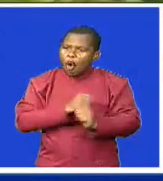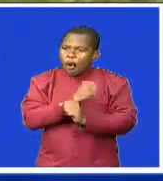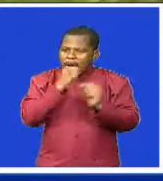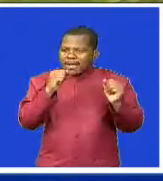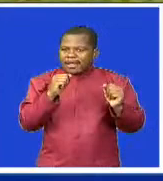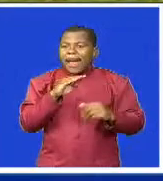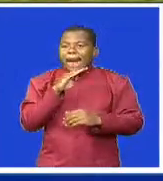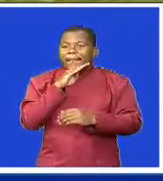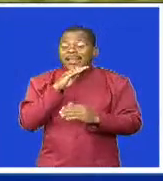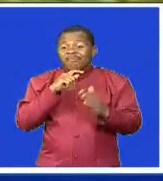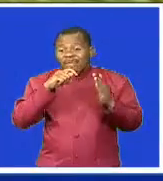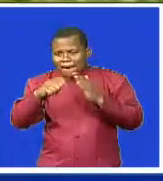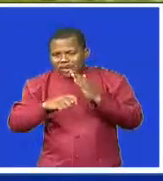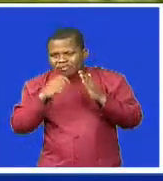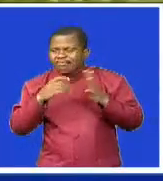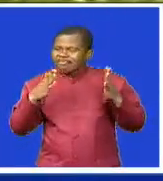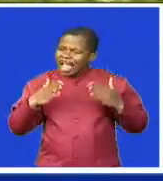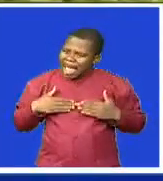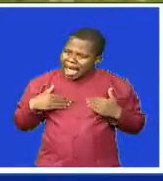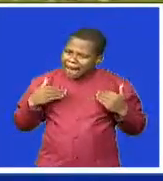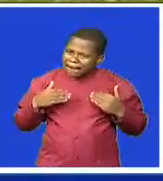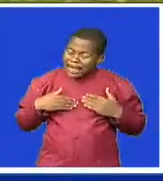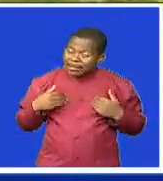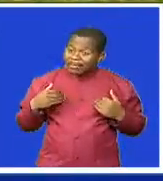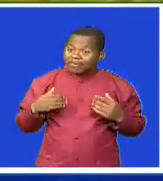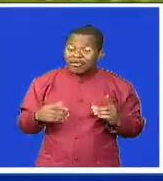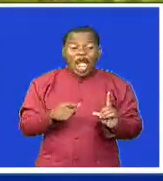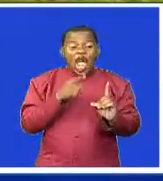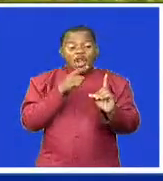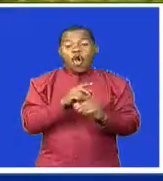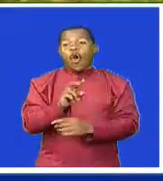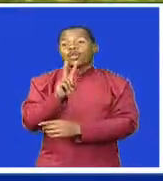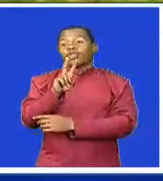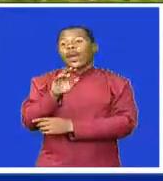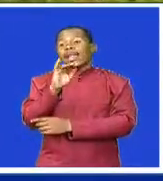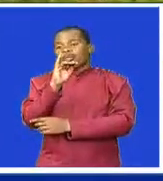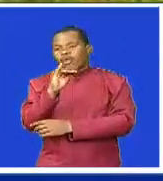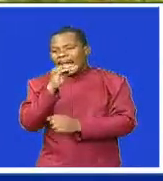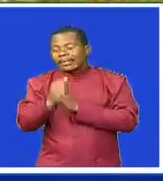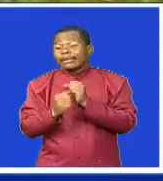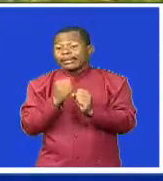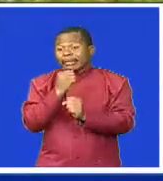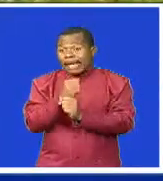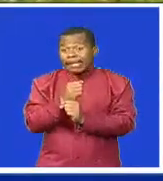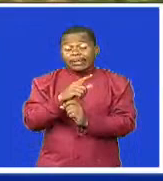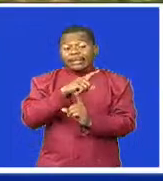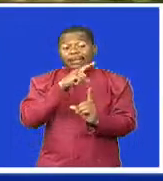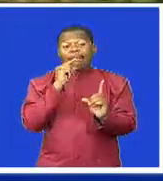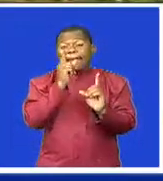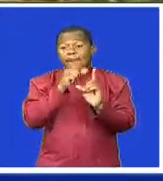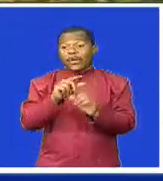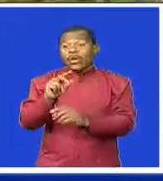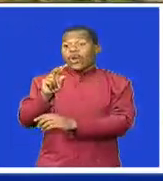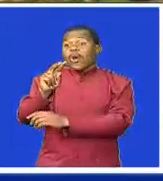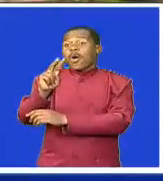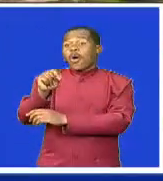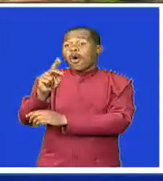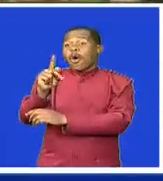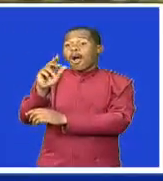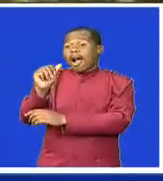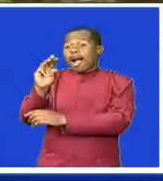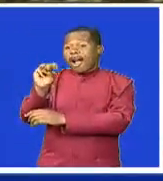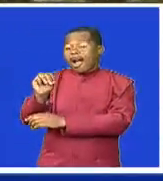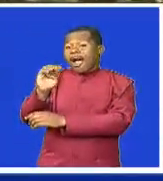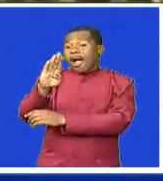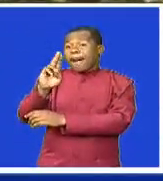21-year-old Lange Lillenkampule who stays alone in the homestead and is also a student at Skombeni High School, passed his